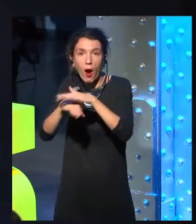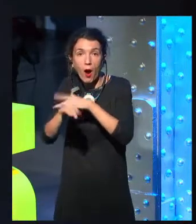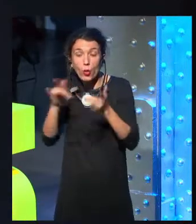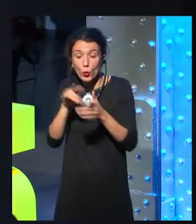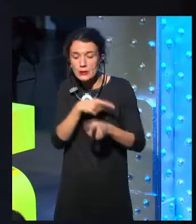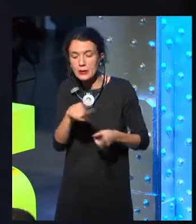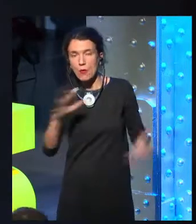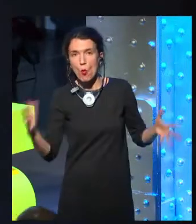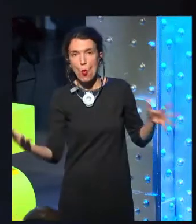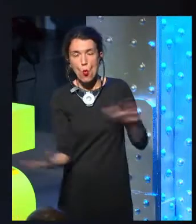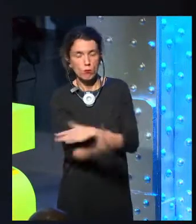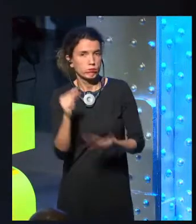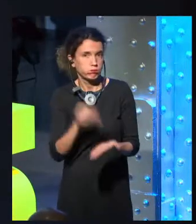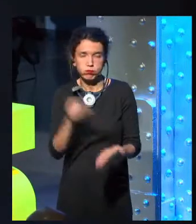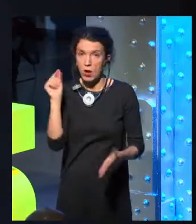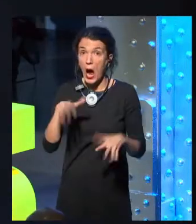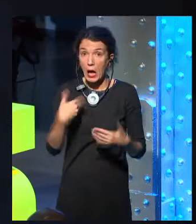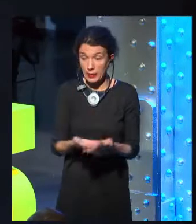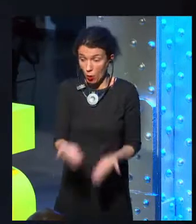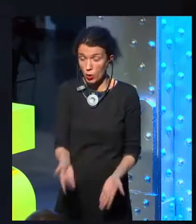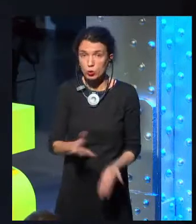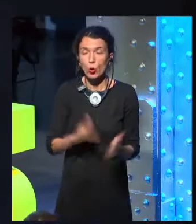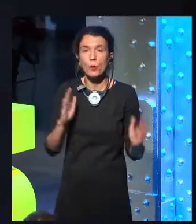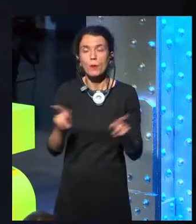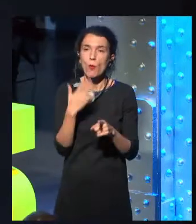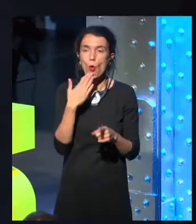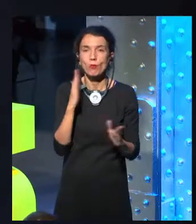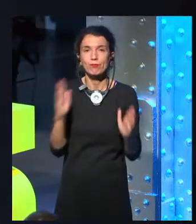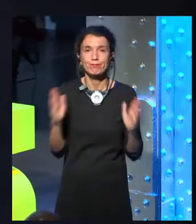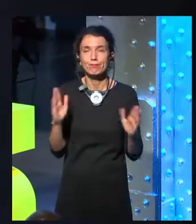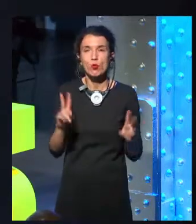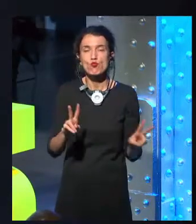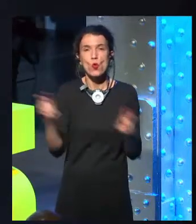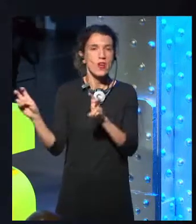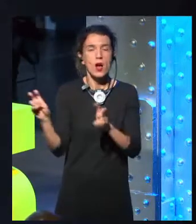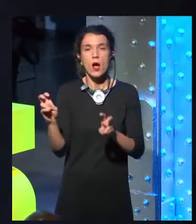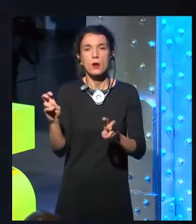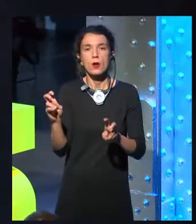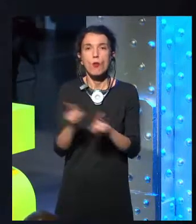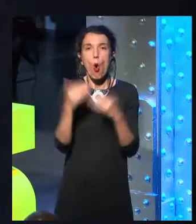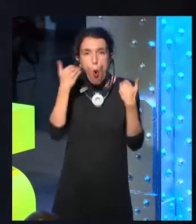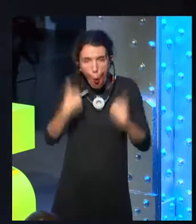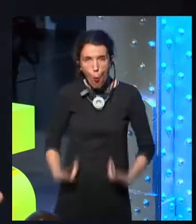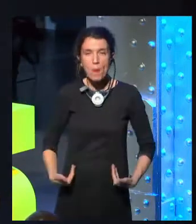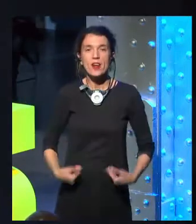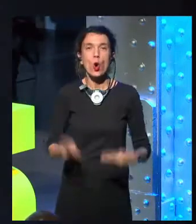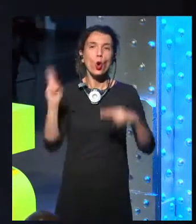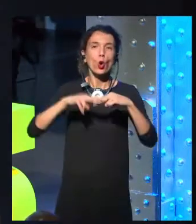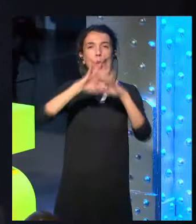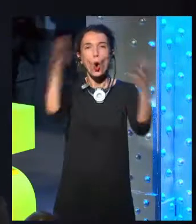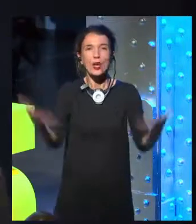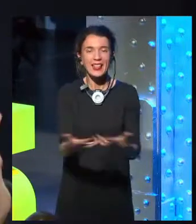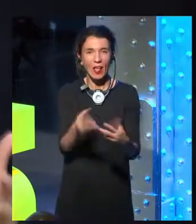more of a kind of collective identity. We get kind of a Borg. We get micro-singularities.